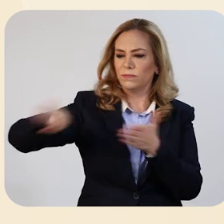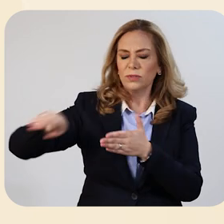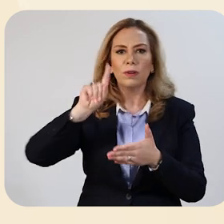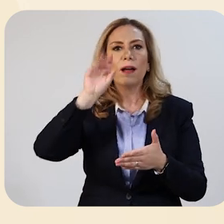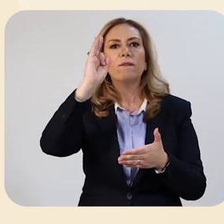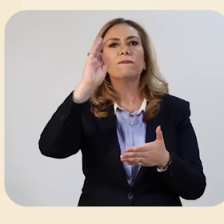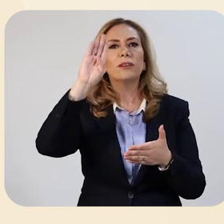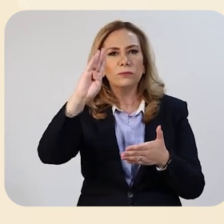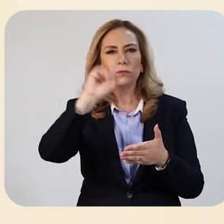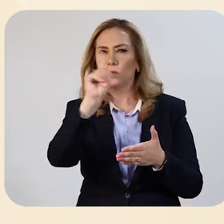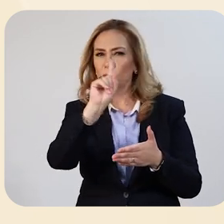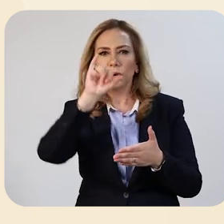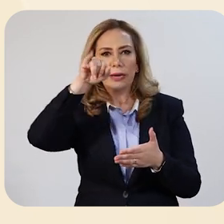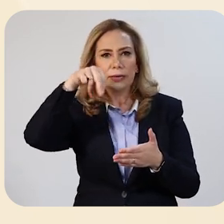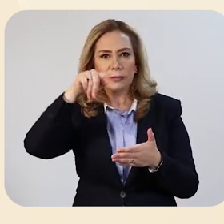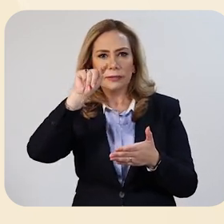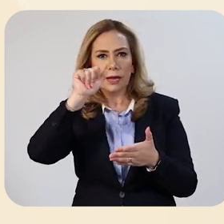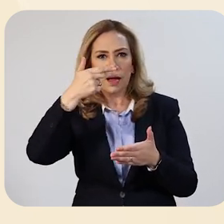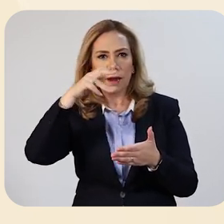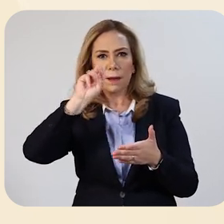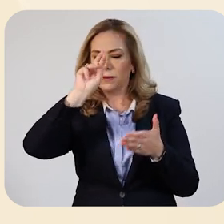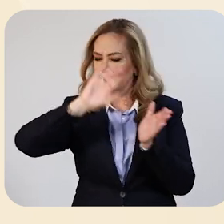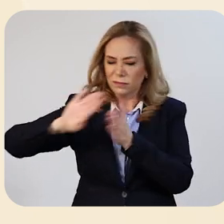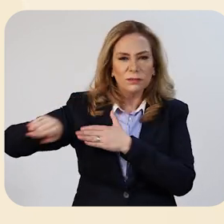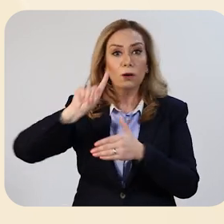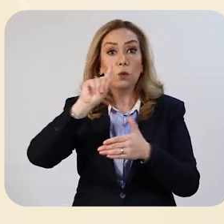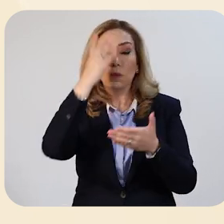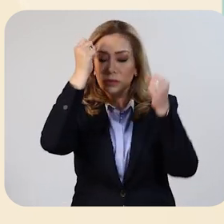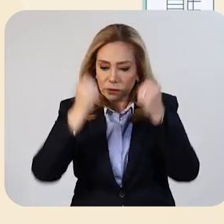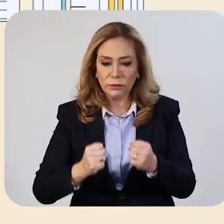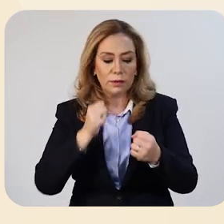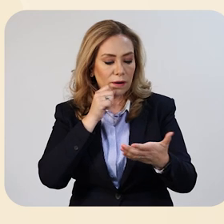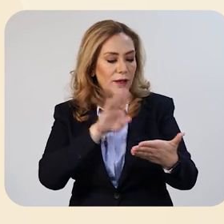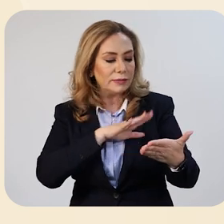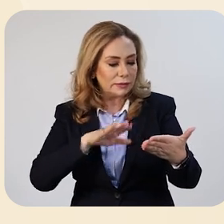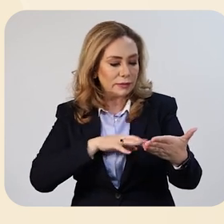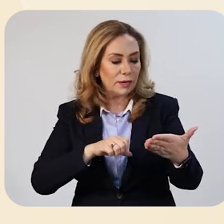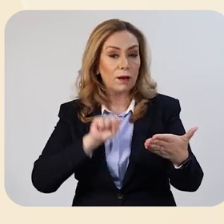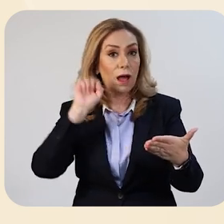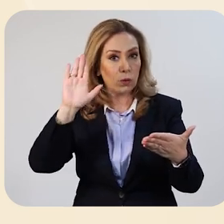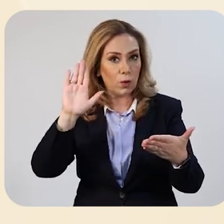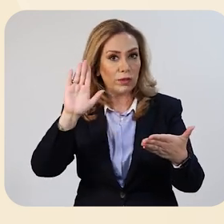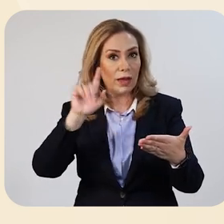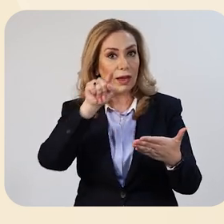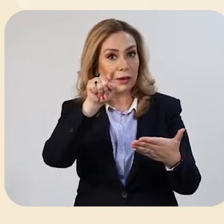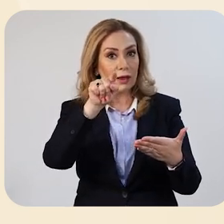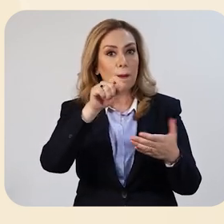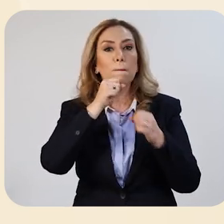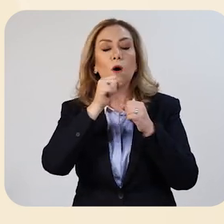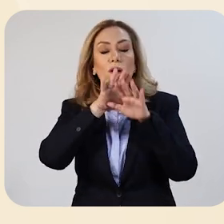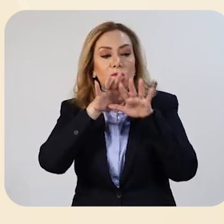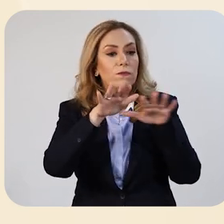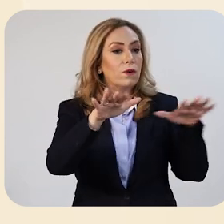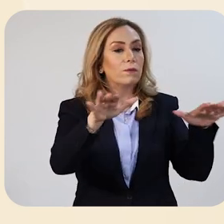or circulate rumors or any information published by unauthenticated sources For more information please